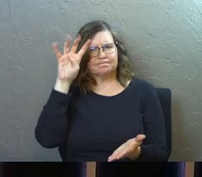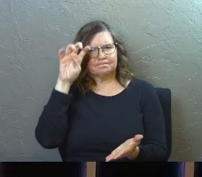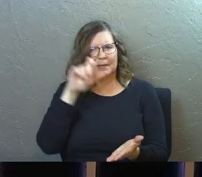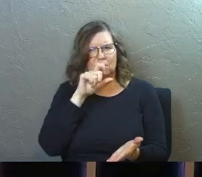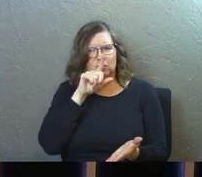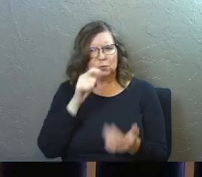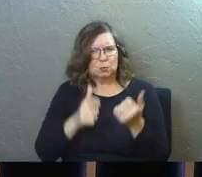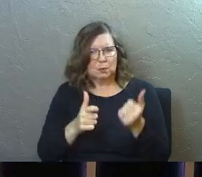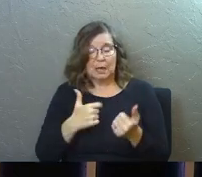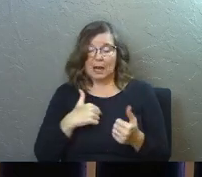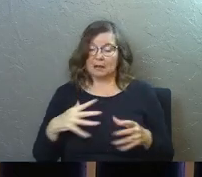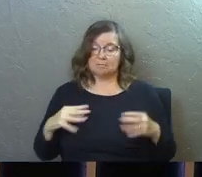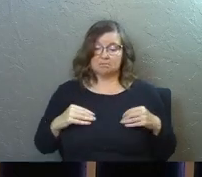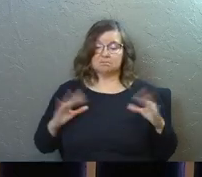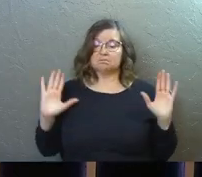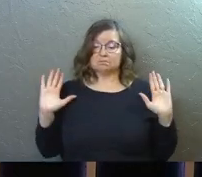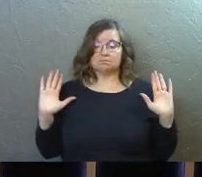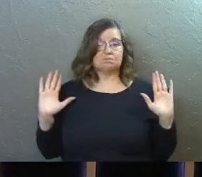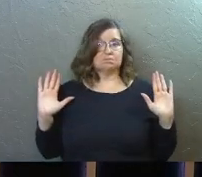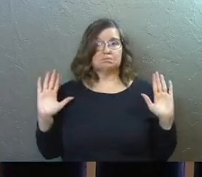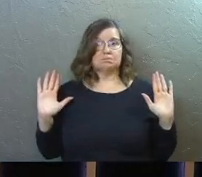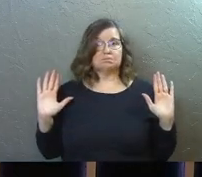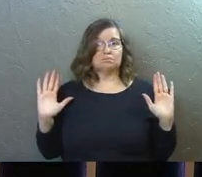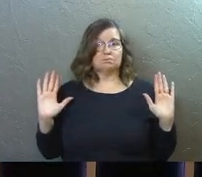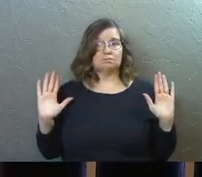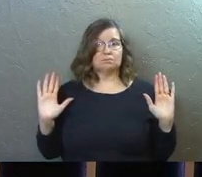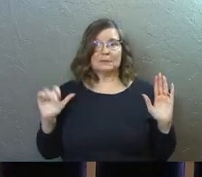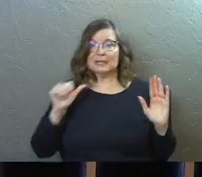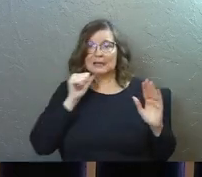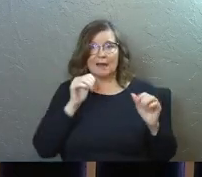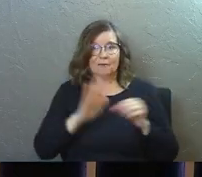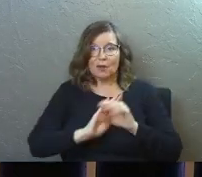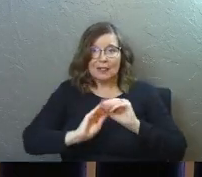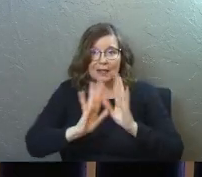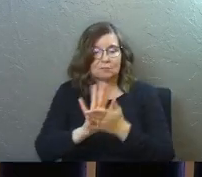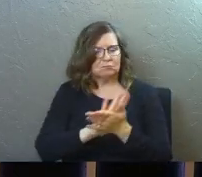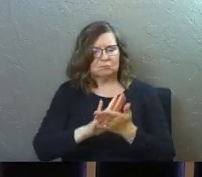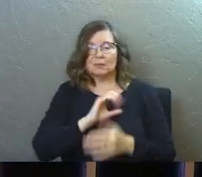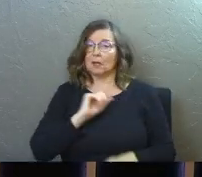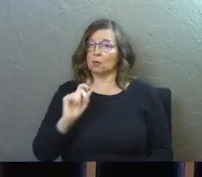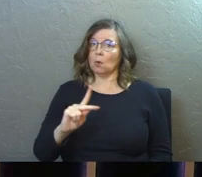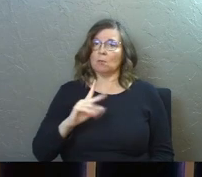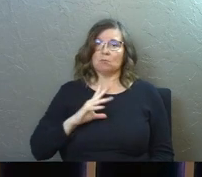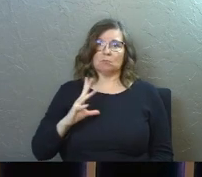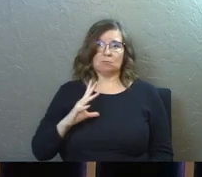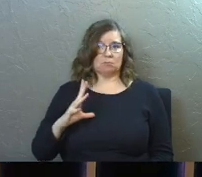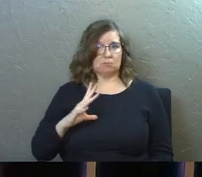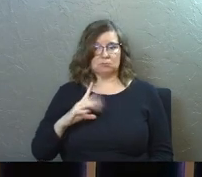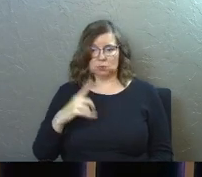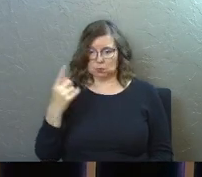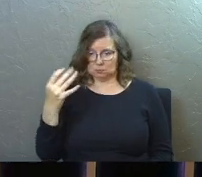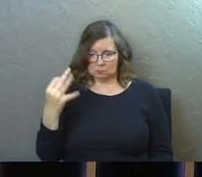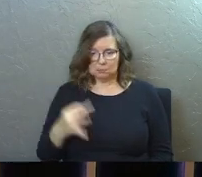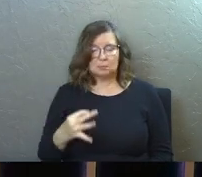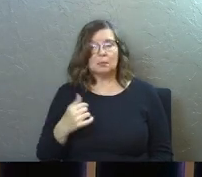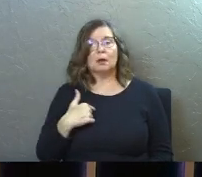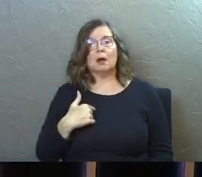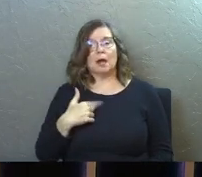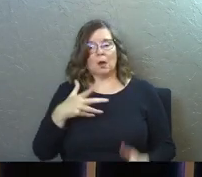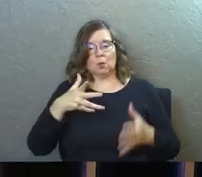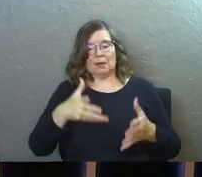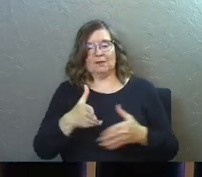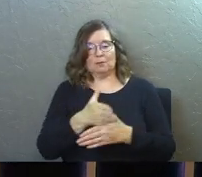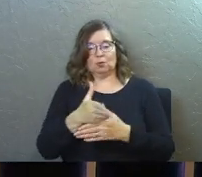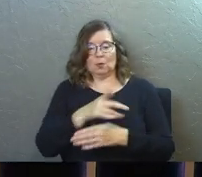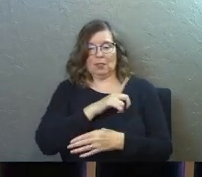And I embrace the mystery. And so that's okay. That's an okay conclusion to come to. I'll